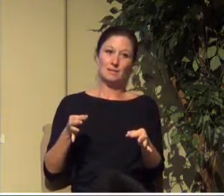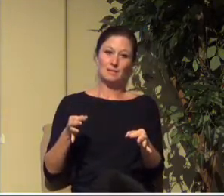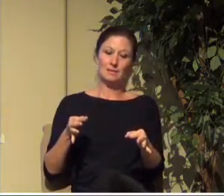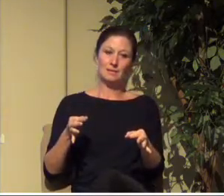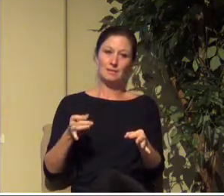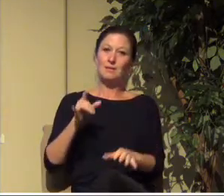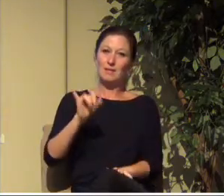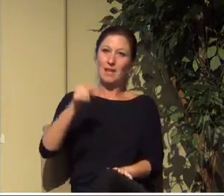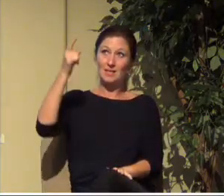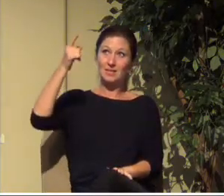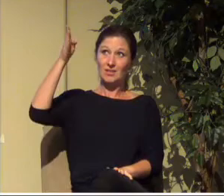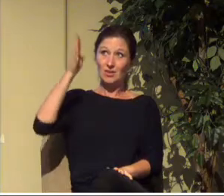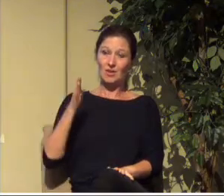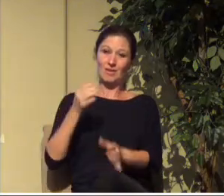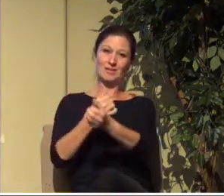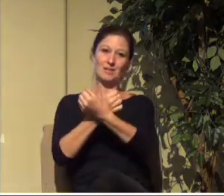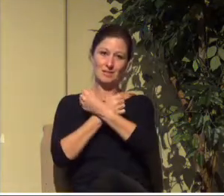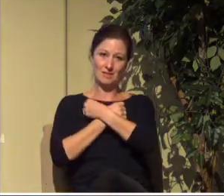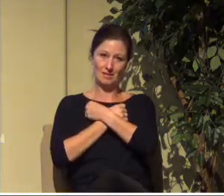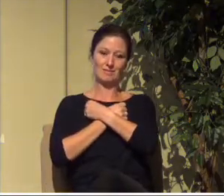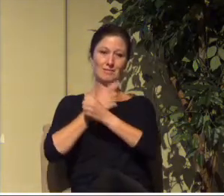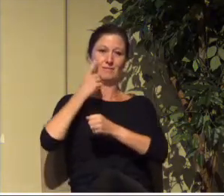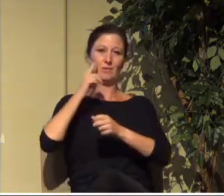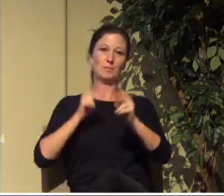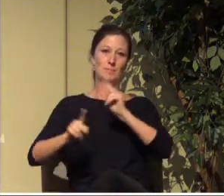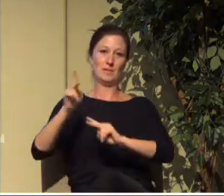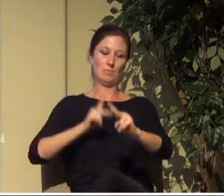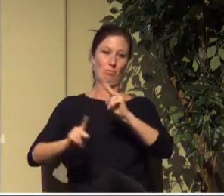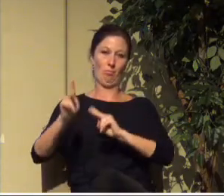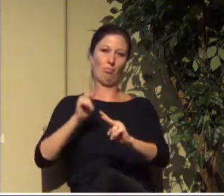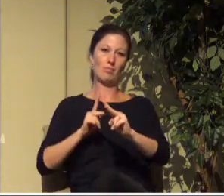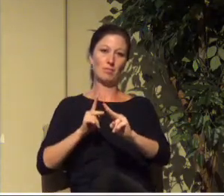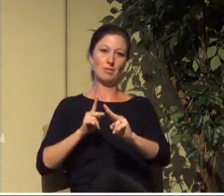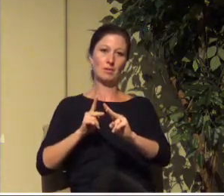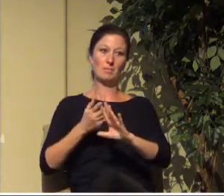is about God's love for people who were his enemies.